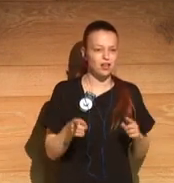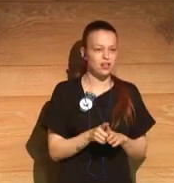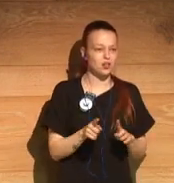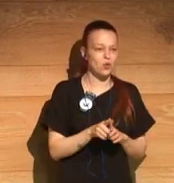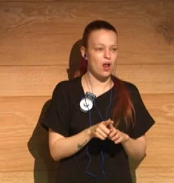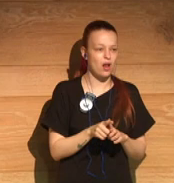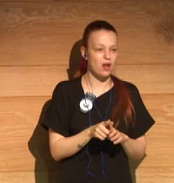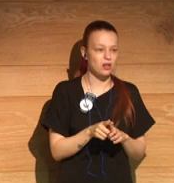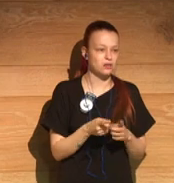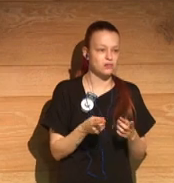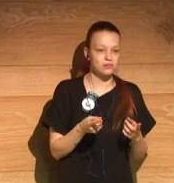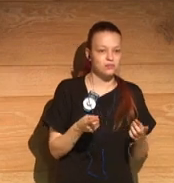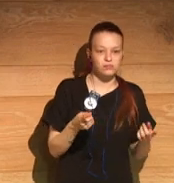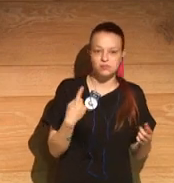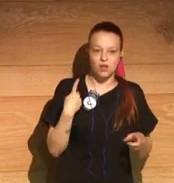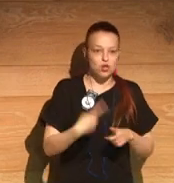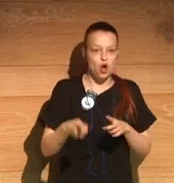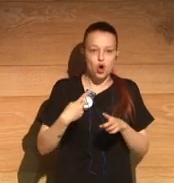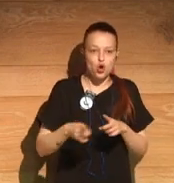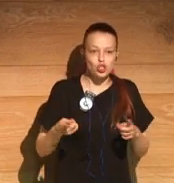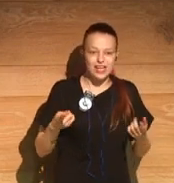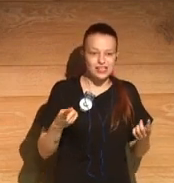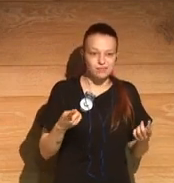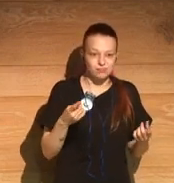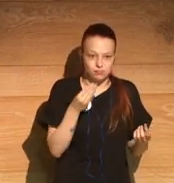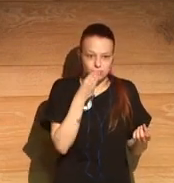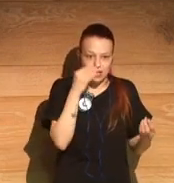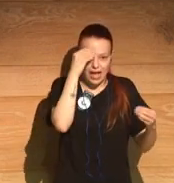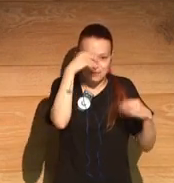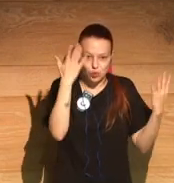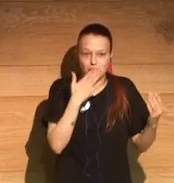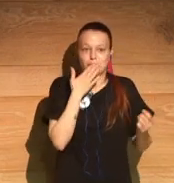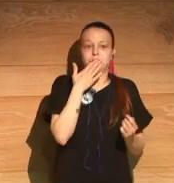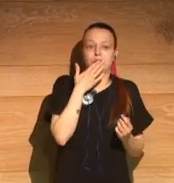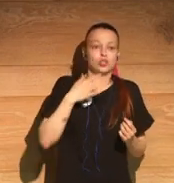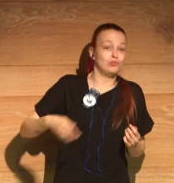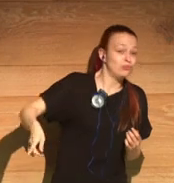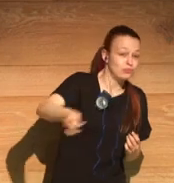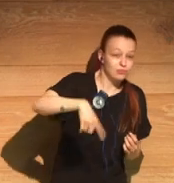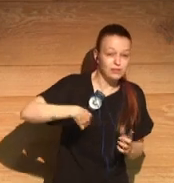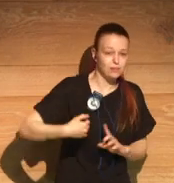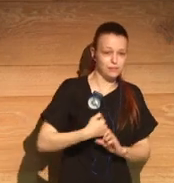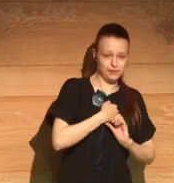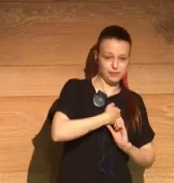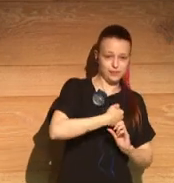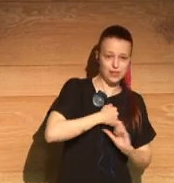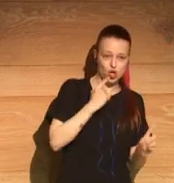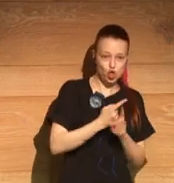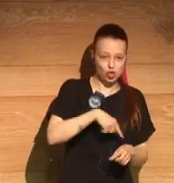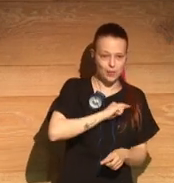we've lived most of our life just crushed by delusions? Things that just were absolute rubbish,